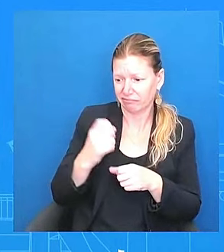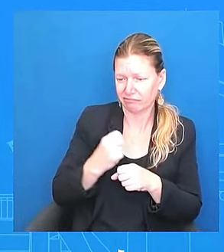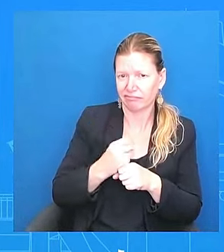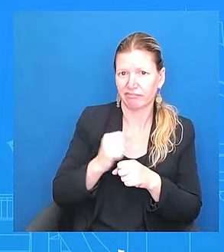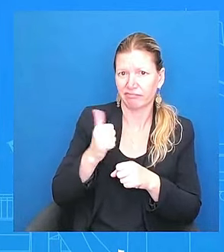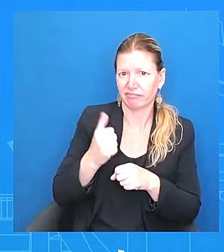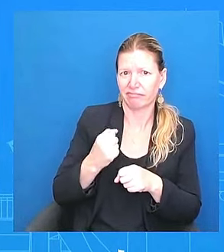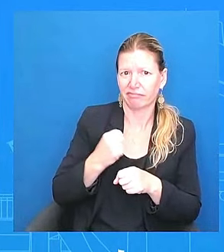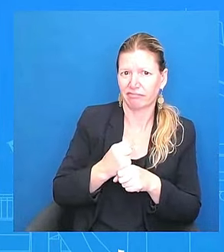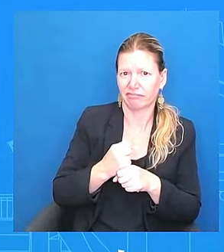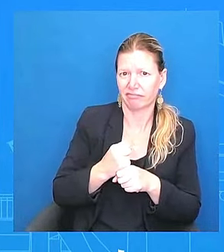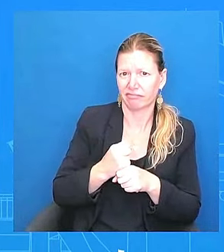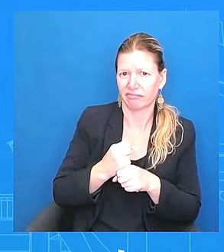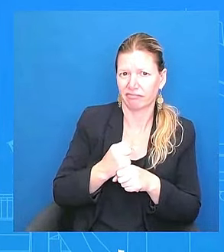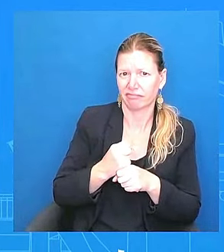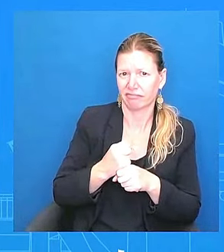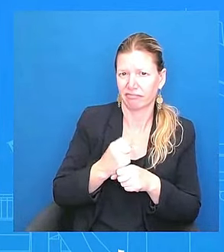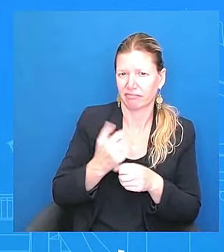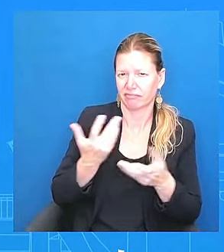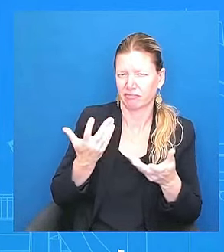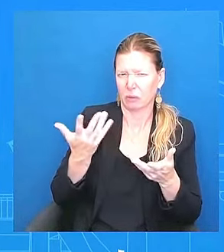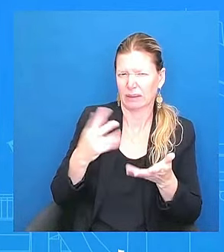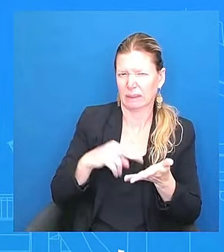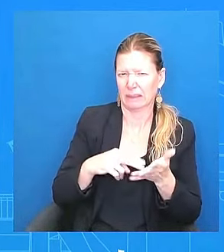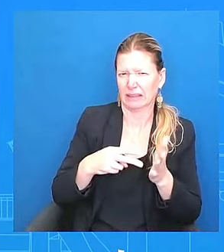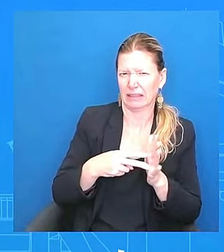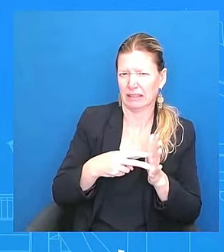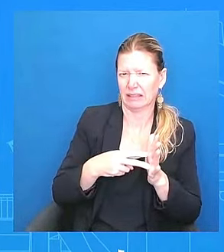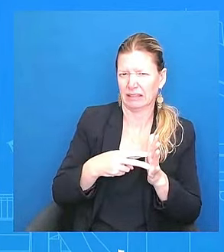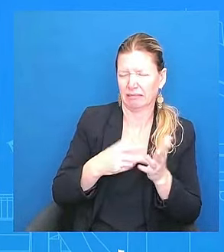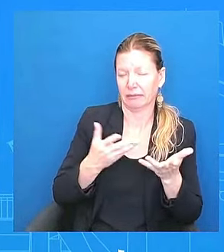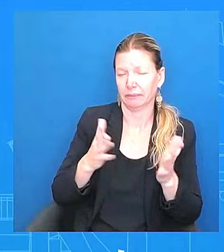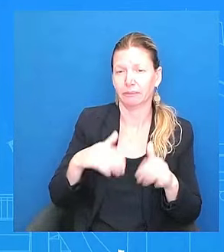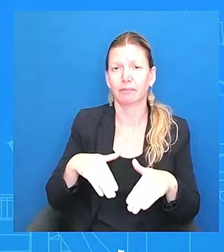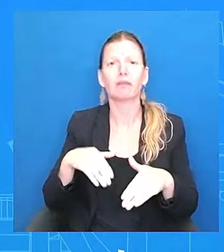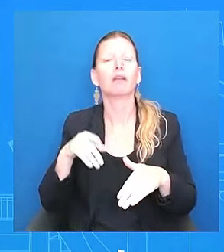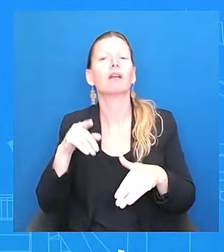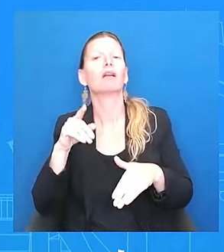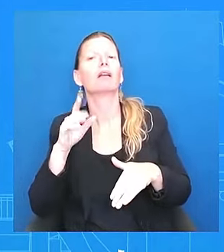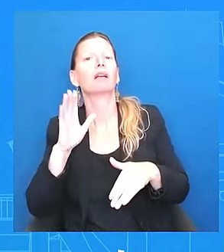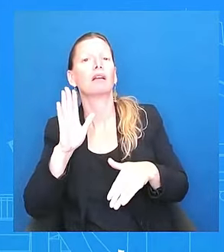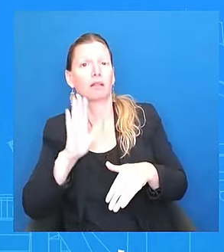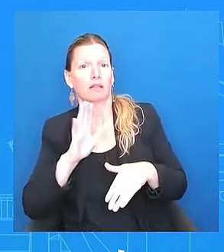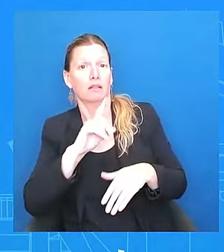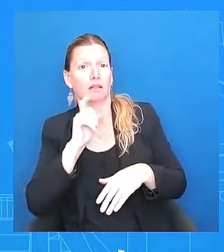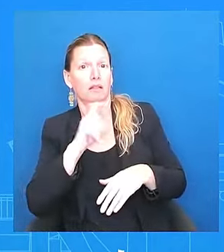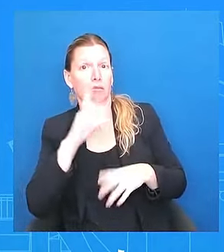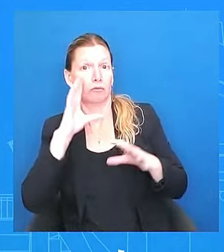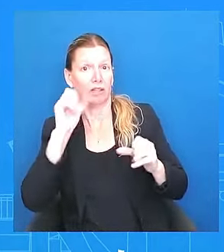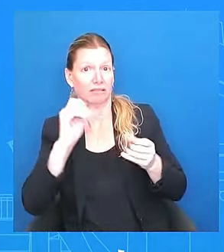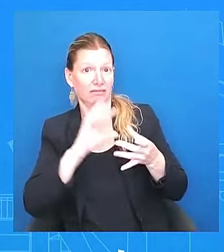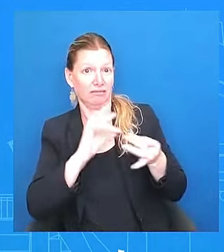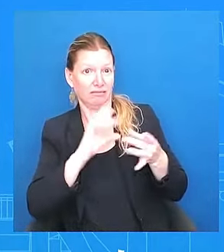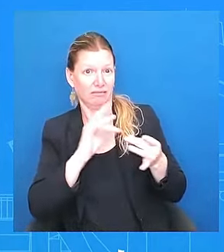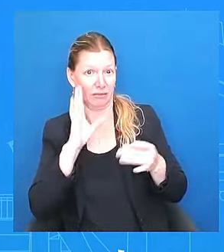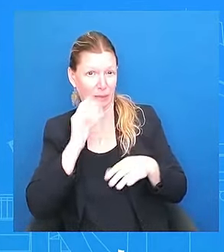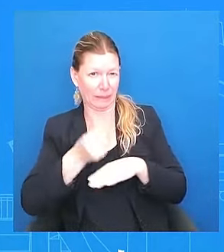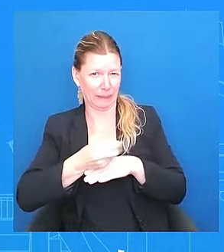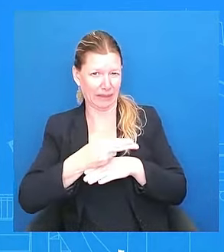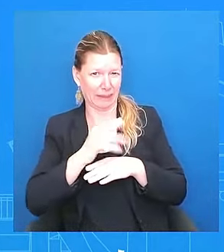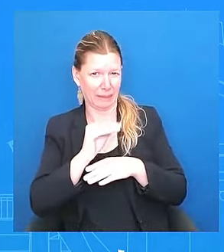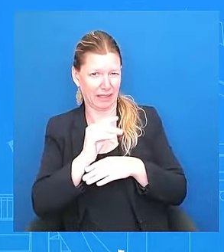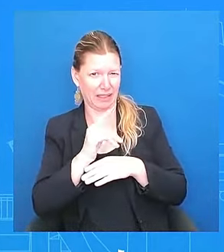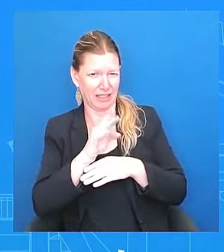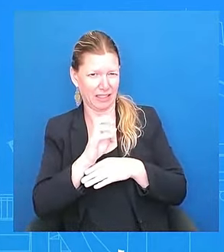He meant to say he beat Big Pharma. I mean, that's what he meant to say. And then finally, you have more interaction with the